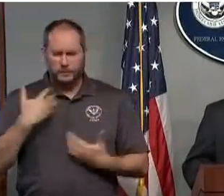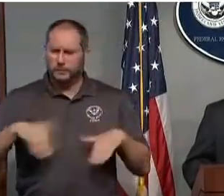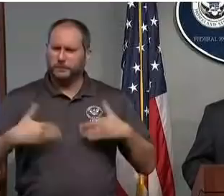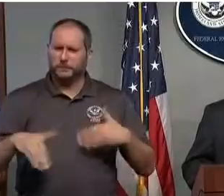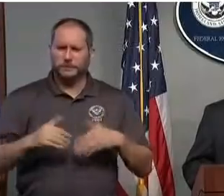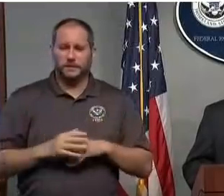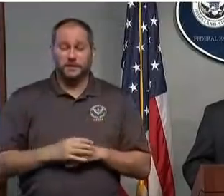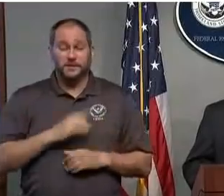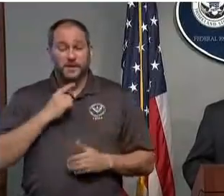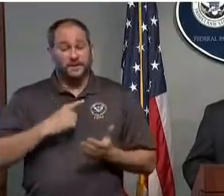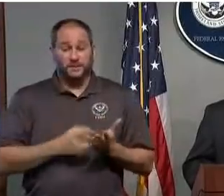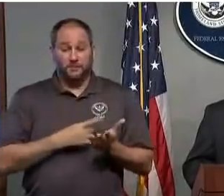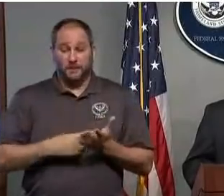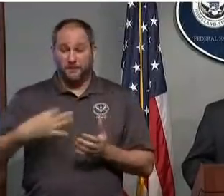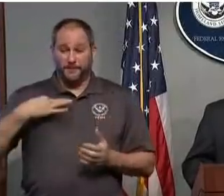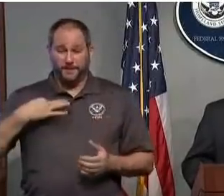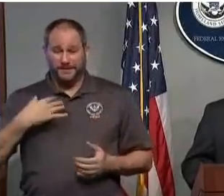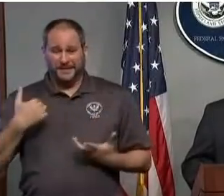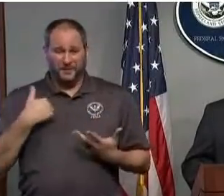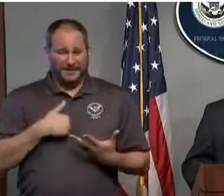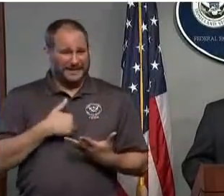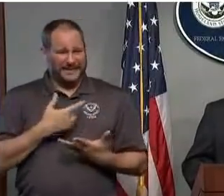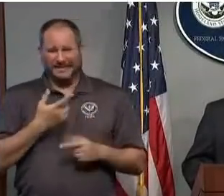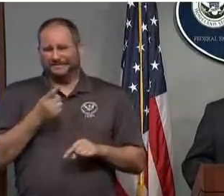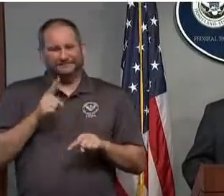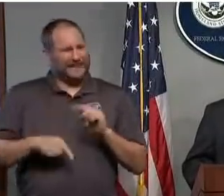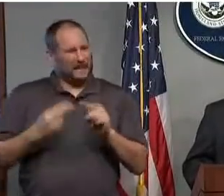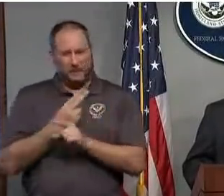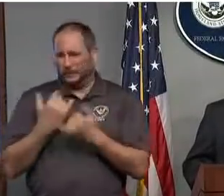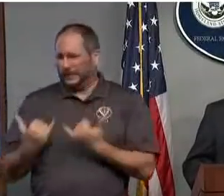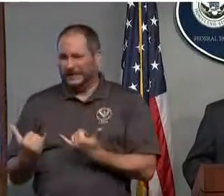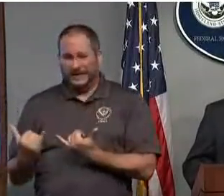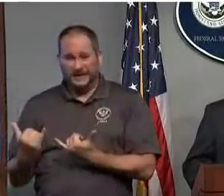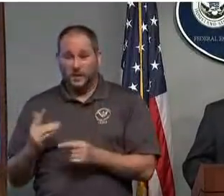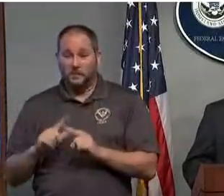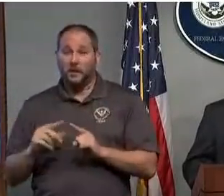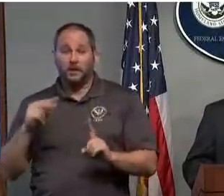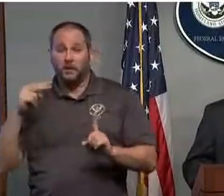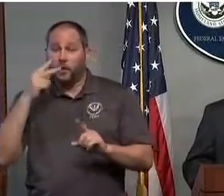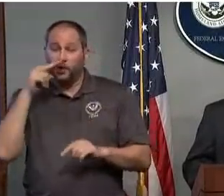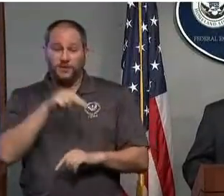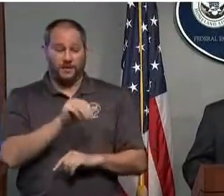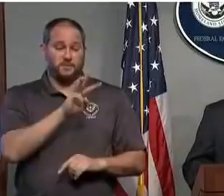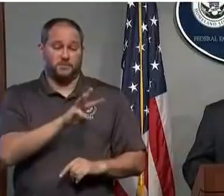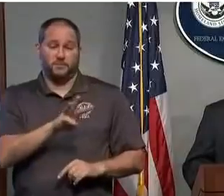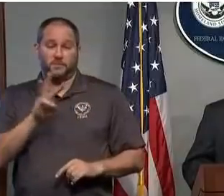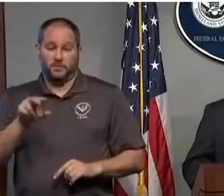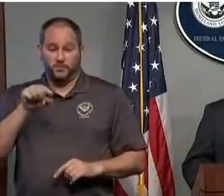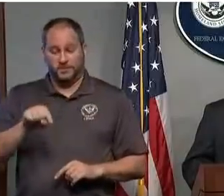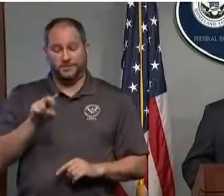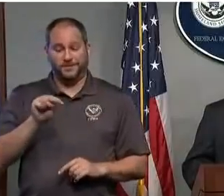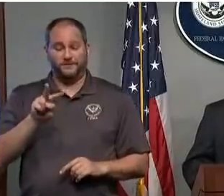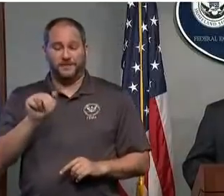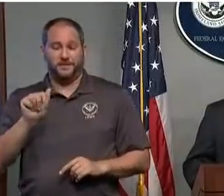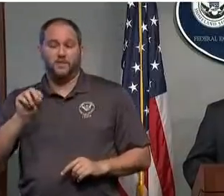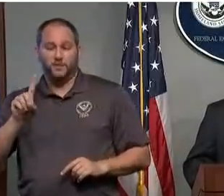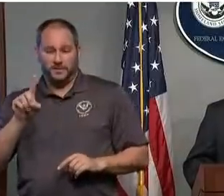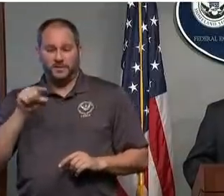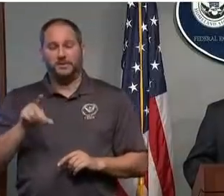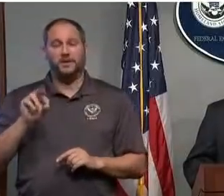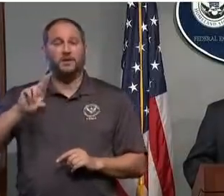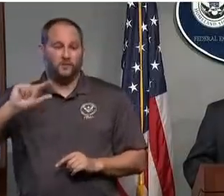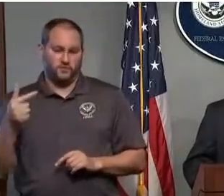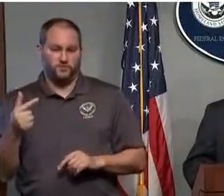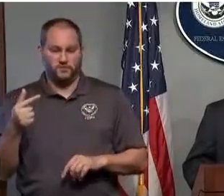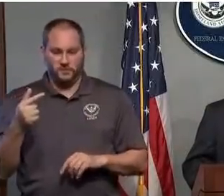So what we're asking for is go to our website, www.nvoad.org. We have a means by which you can